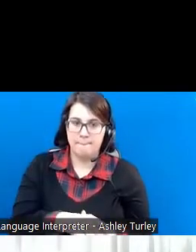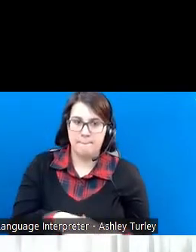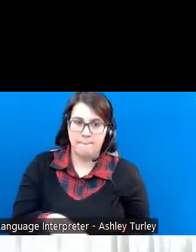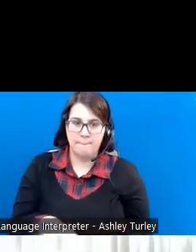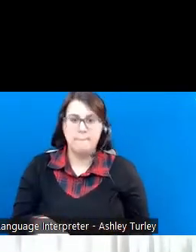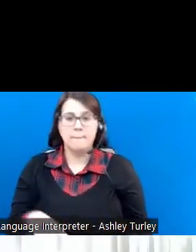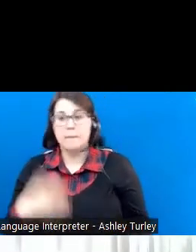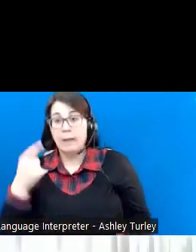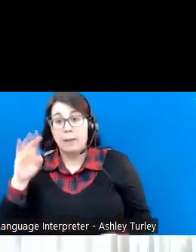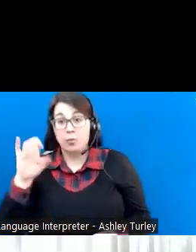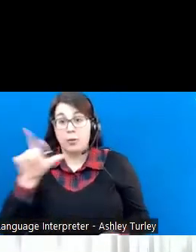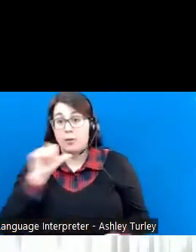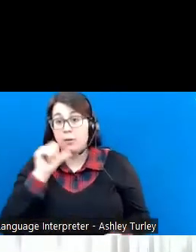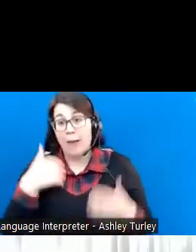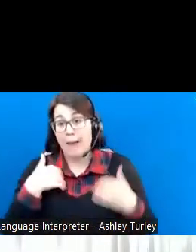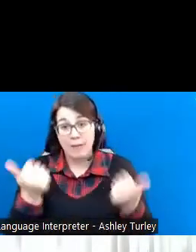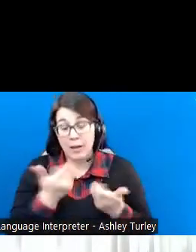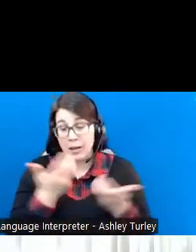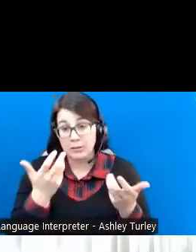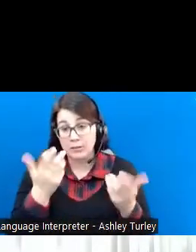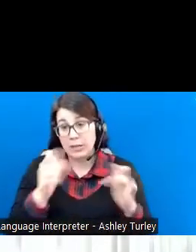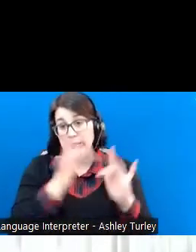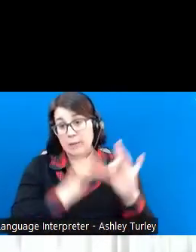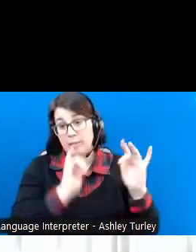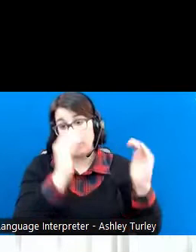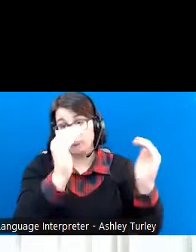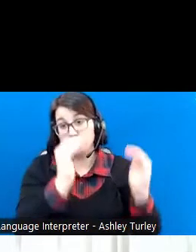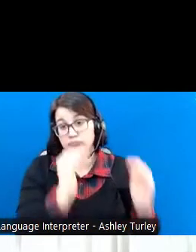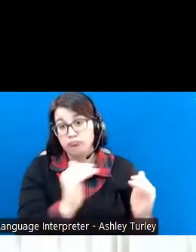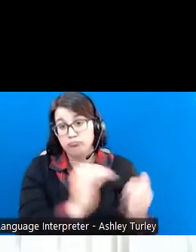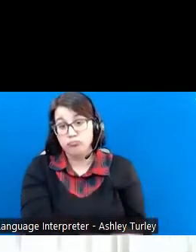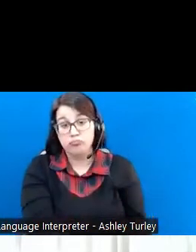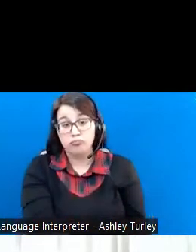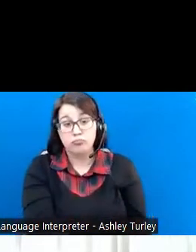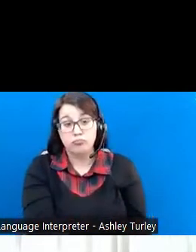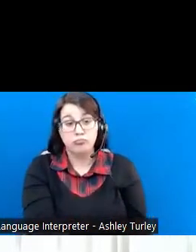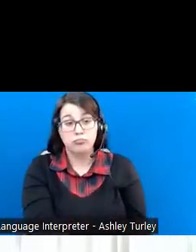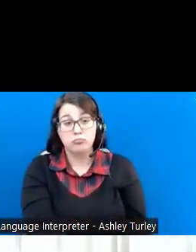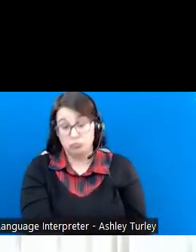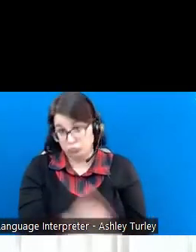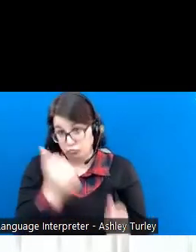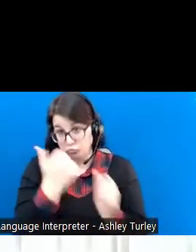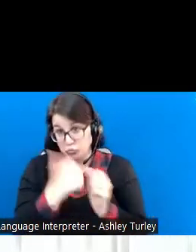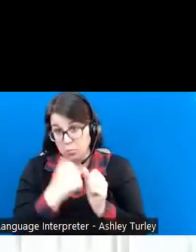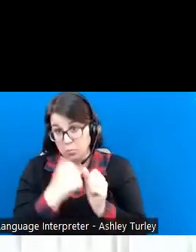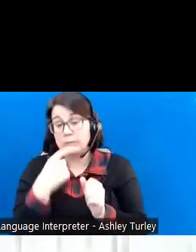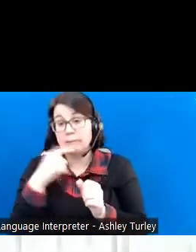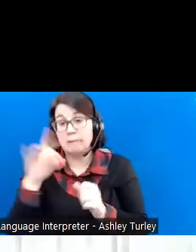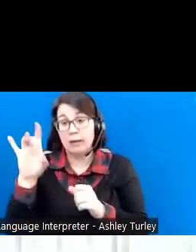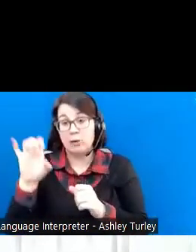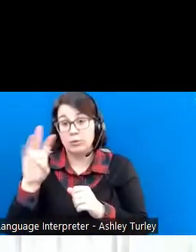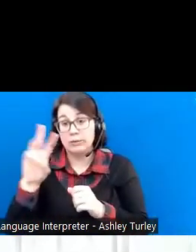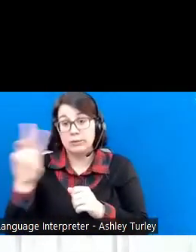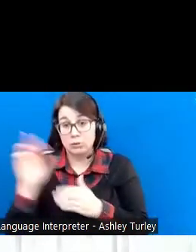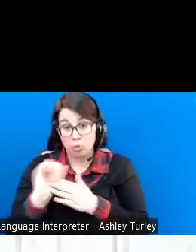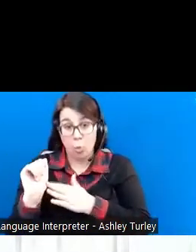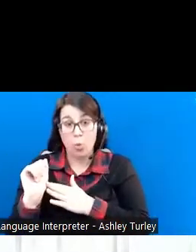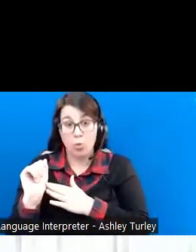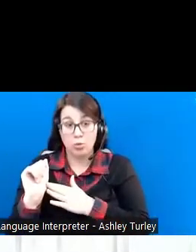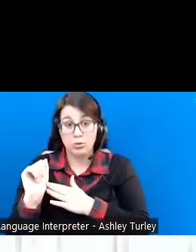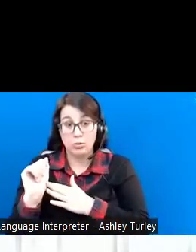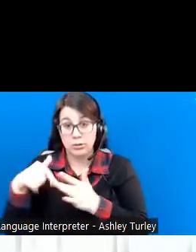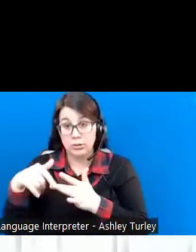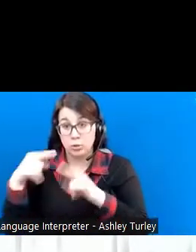and go straight to the next line. Gabriel, remember, we said made $866 at his